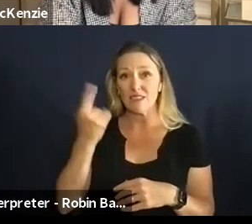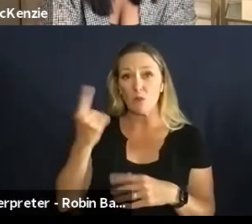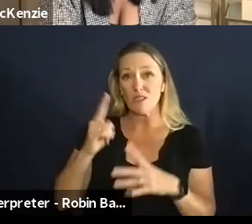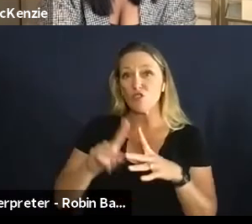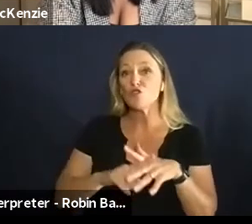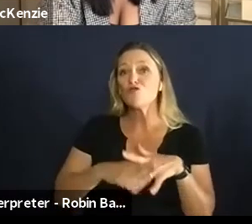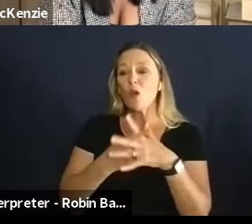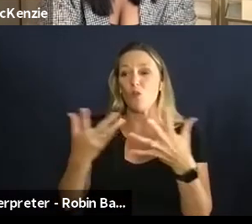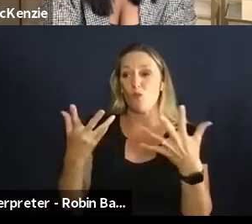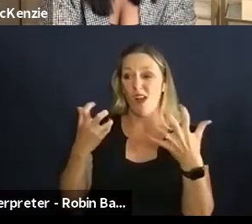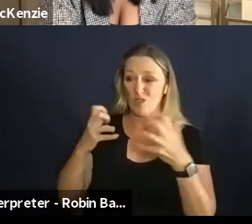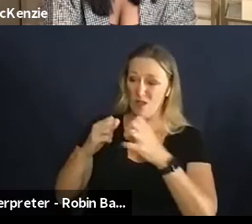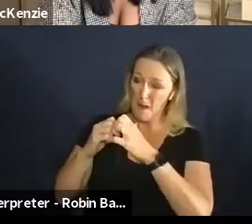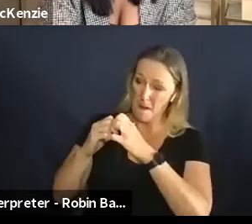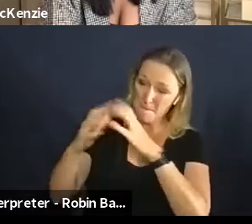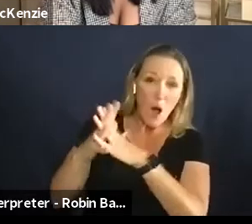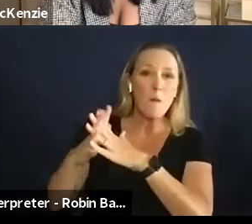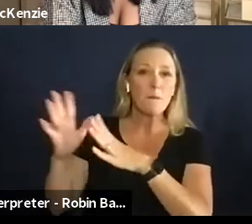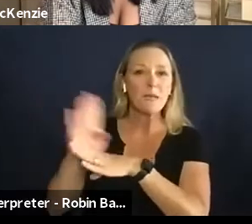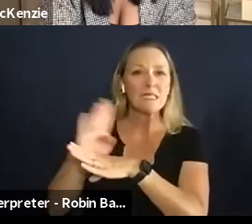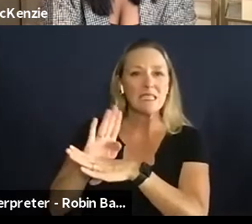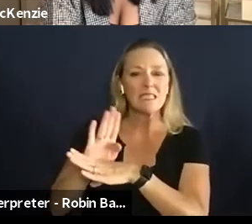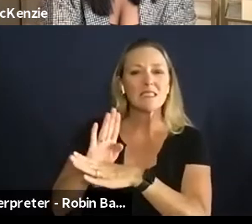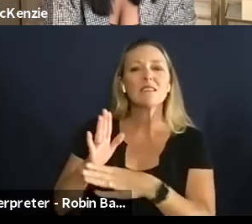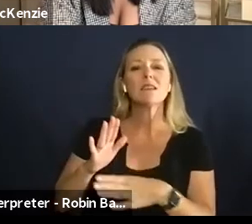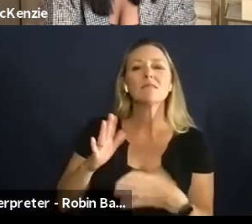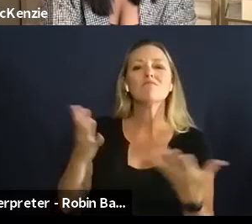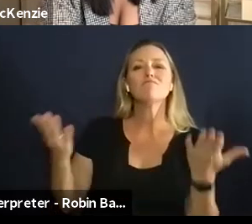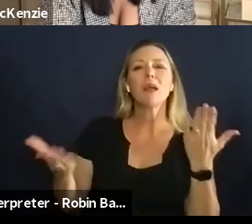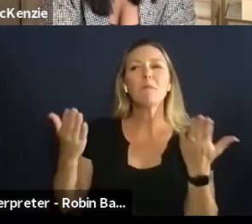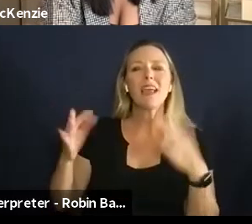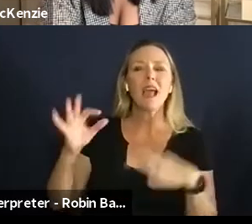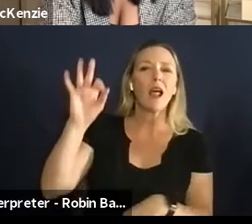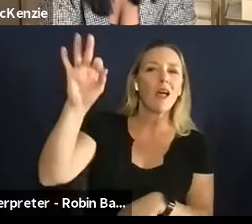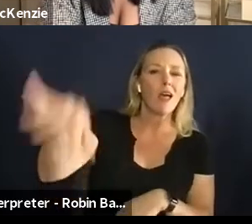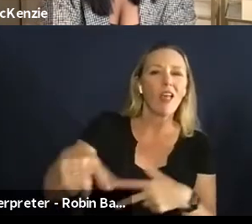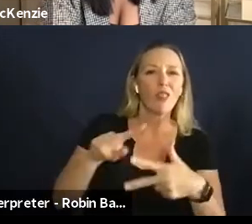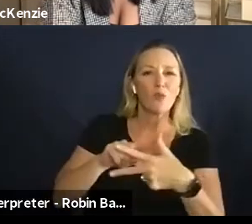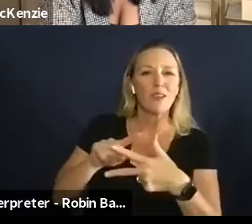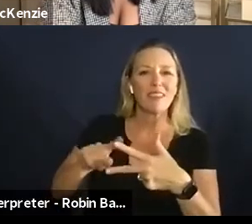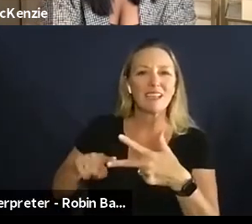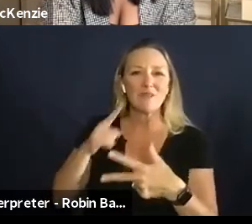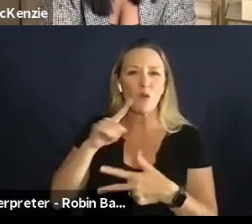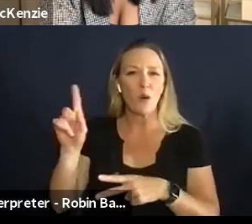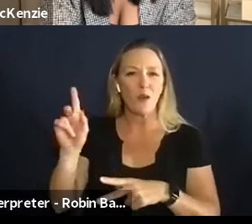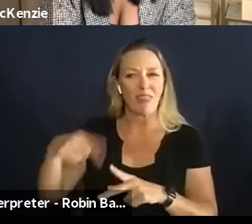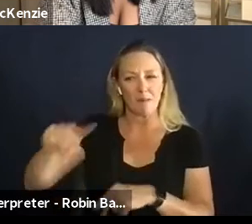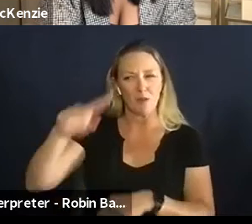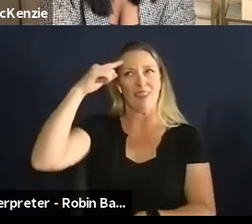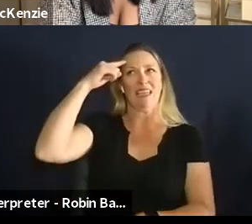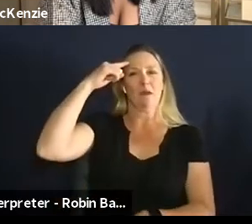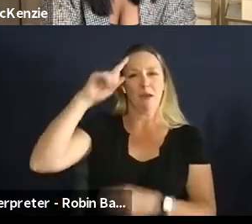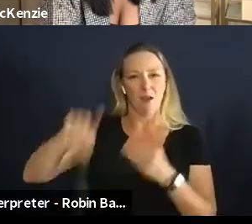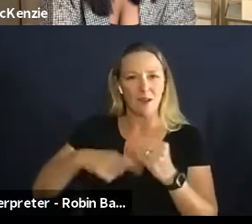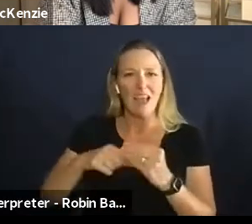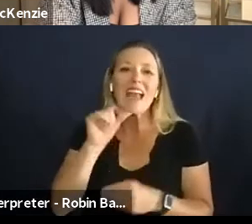entrepreneurship and you know what are the three things that you think are critical for them to keep at the forefront i don't want to even say to have success i